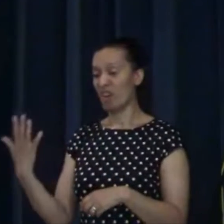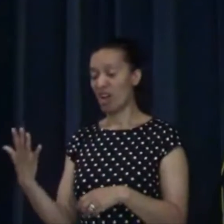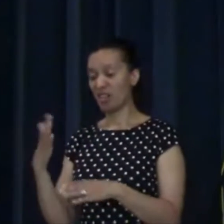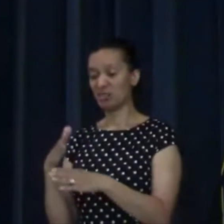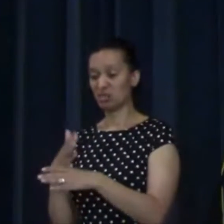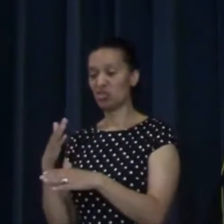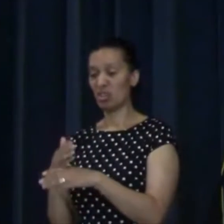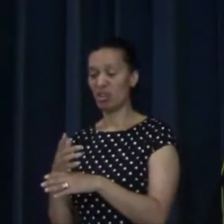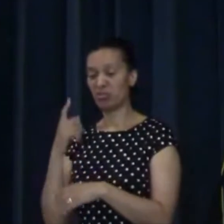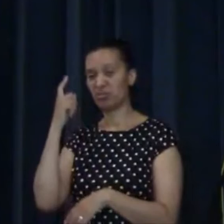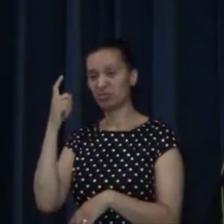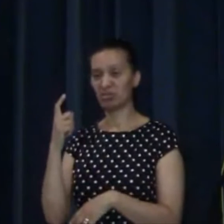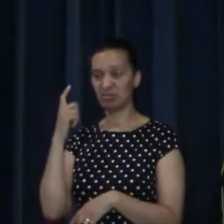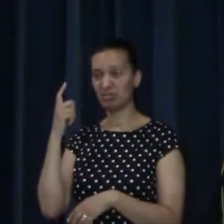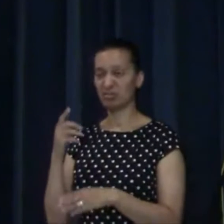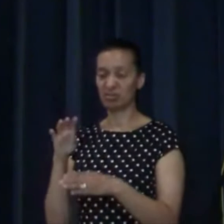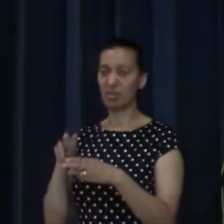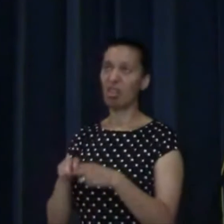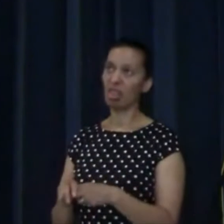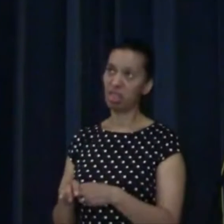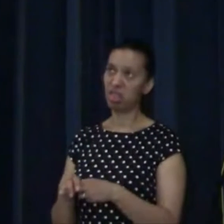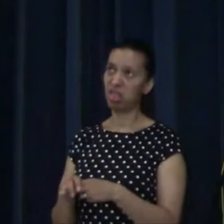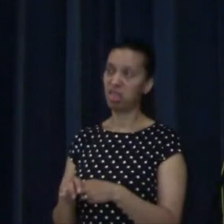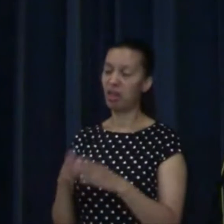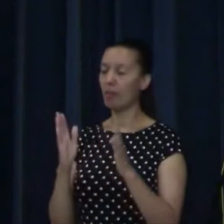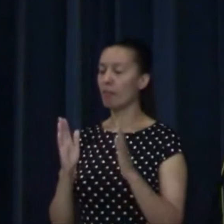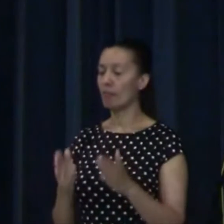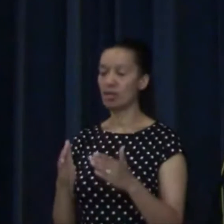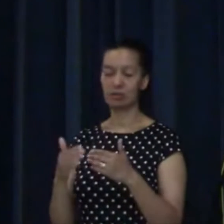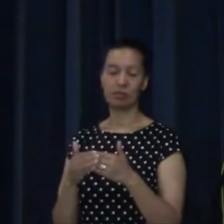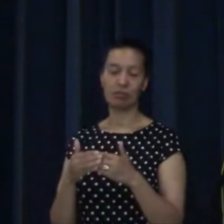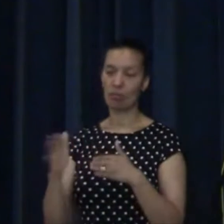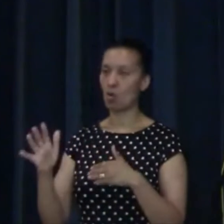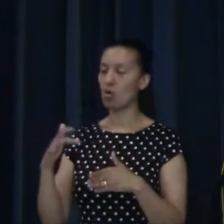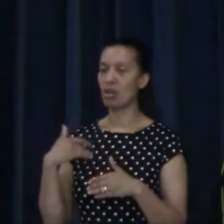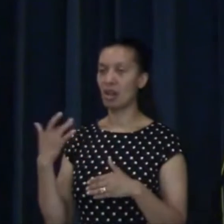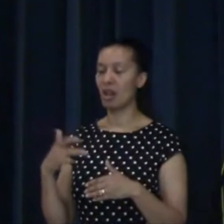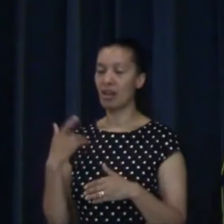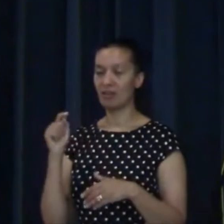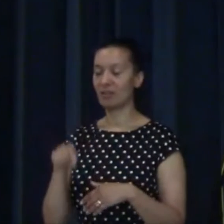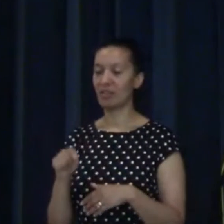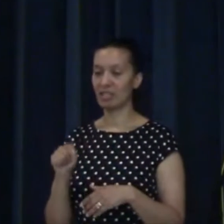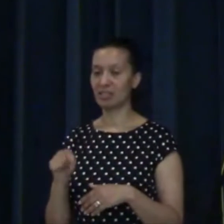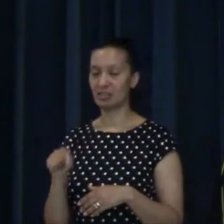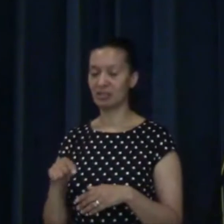just sitting there thinking, there must be more to life than this.